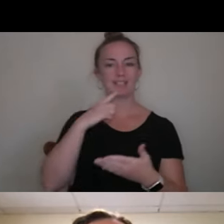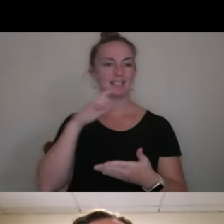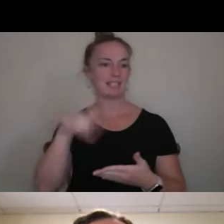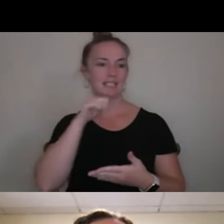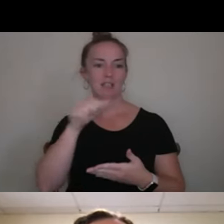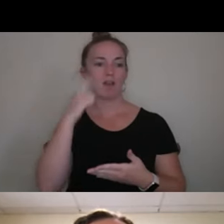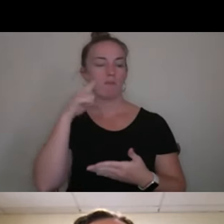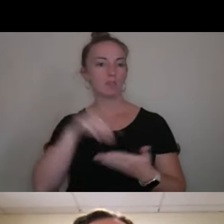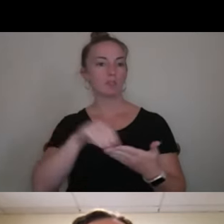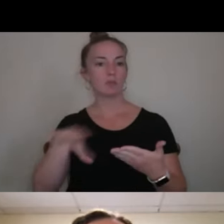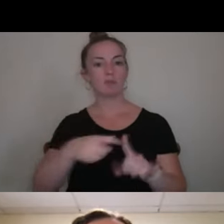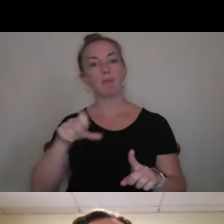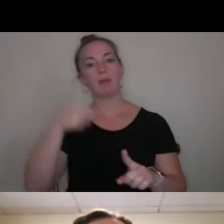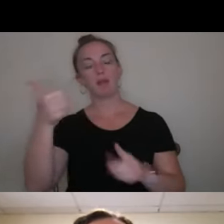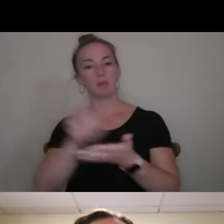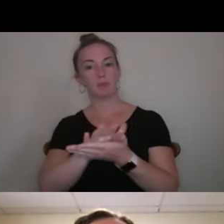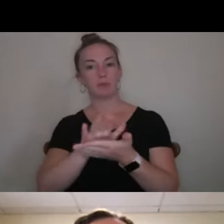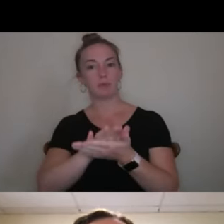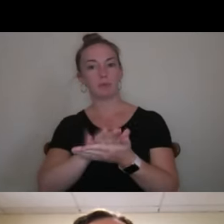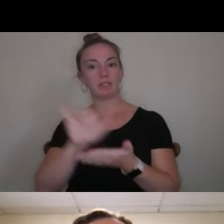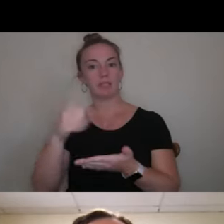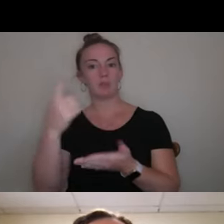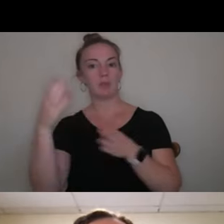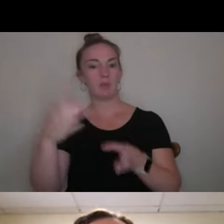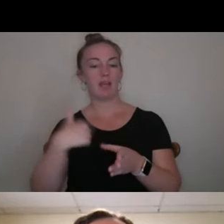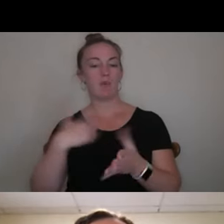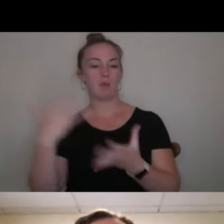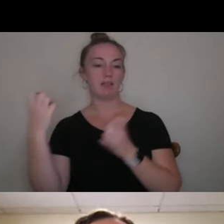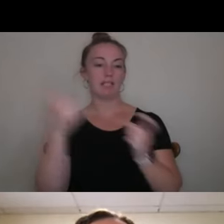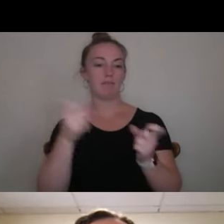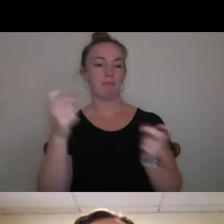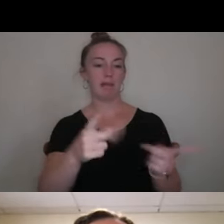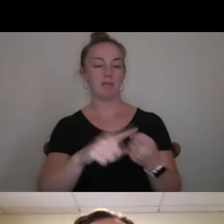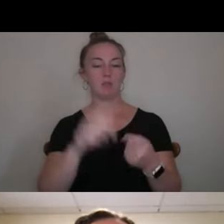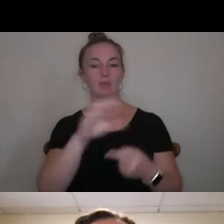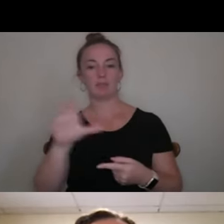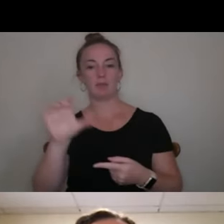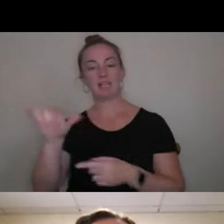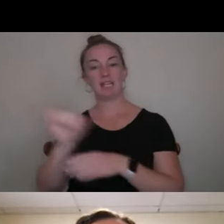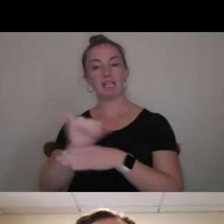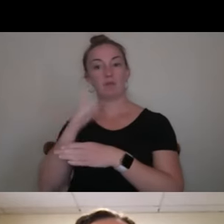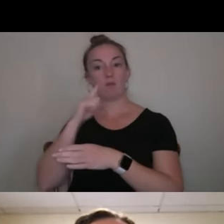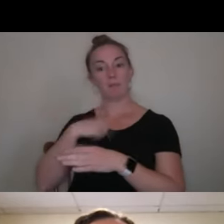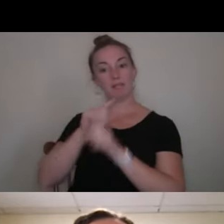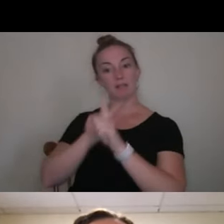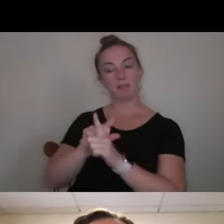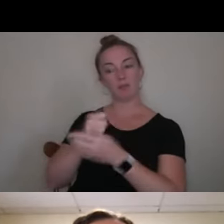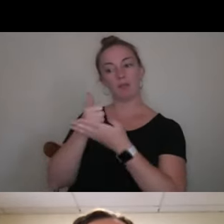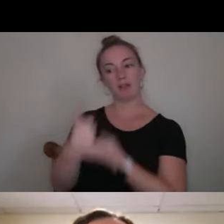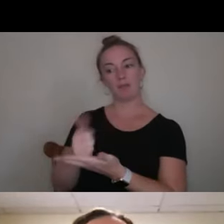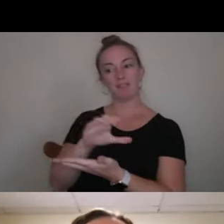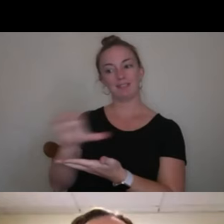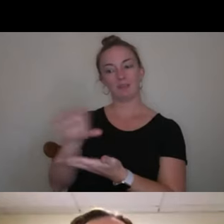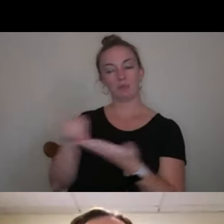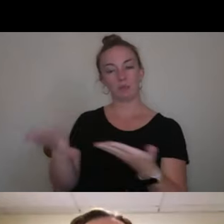students from another school. That's one way I want to give back to Center is that this internship is for me to mentor and help Center students, which